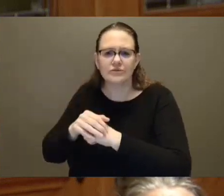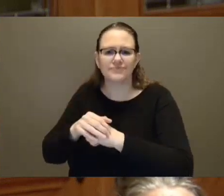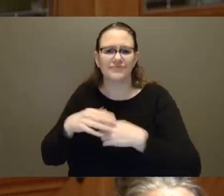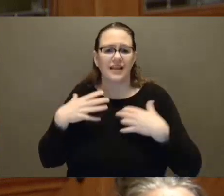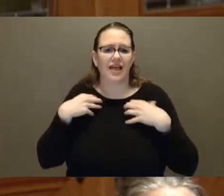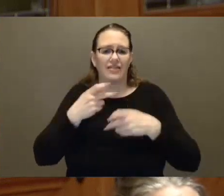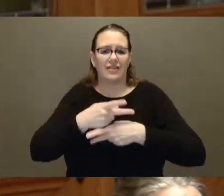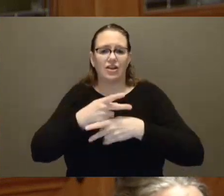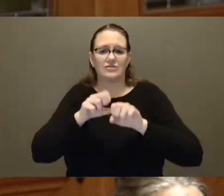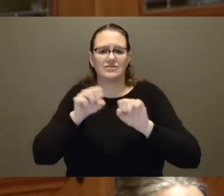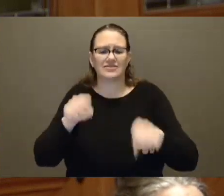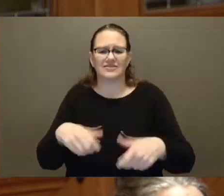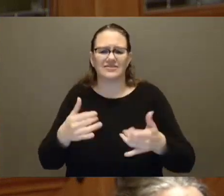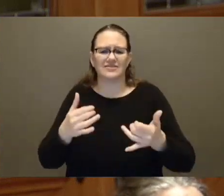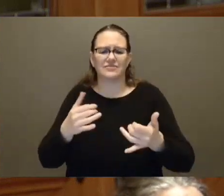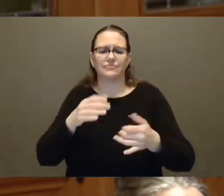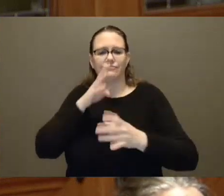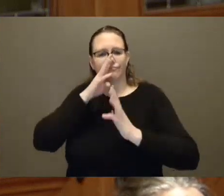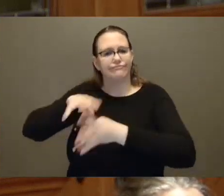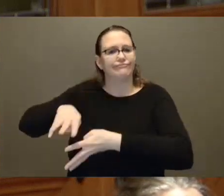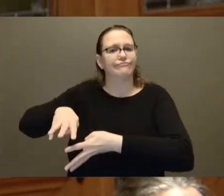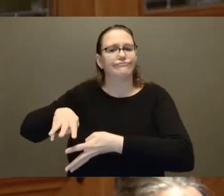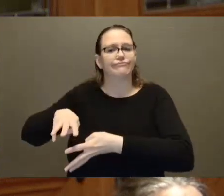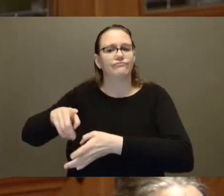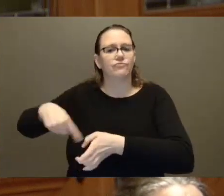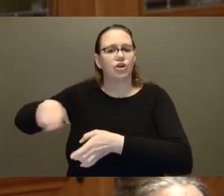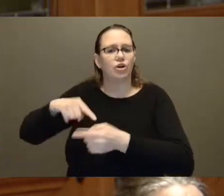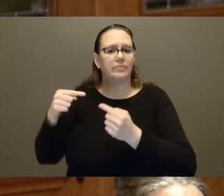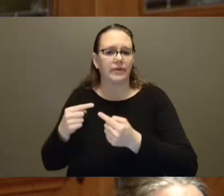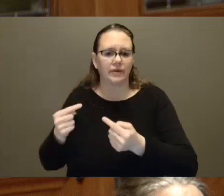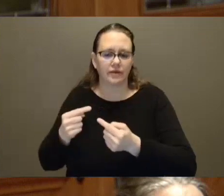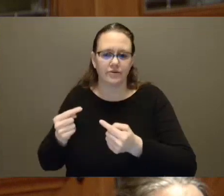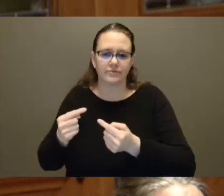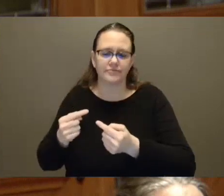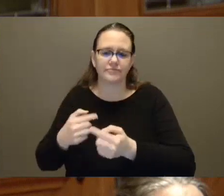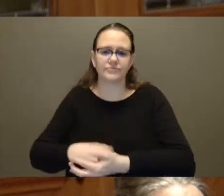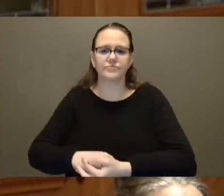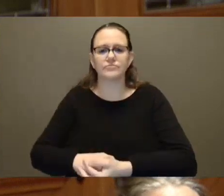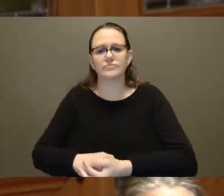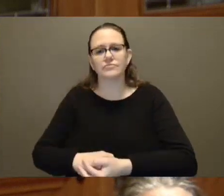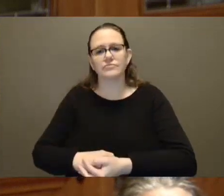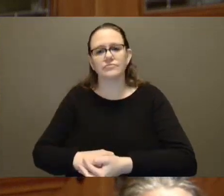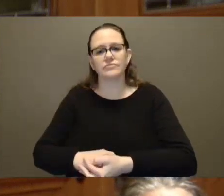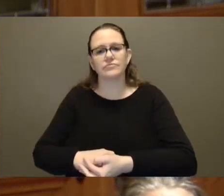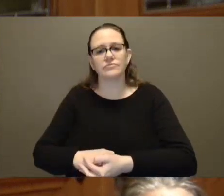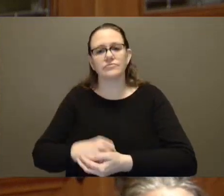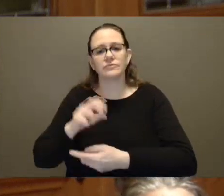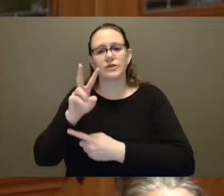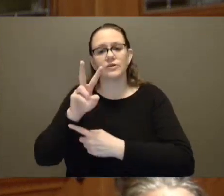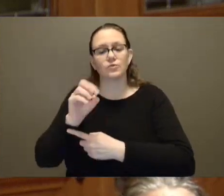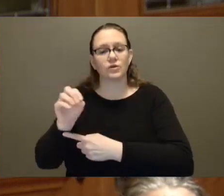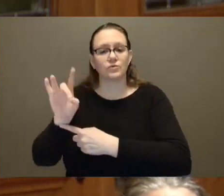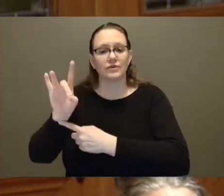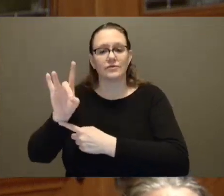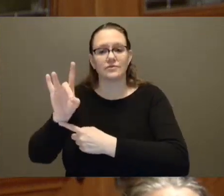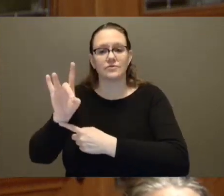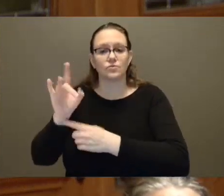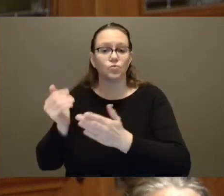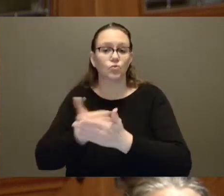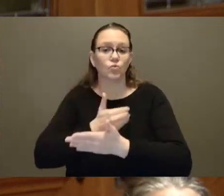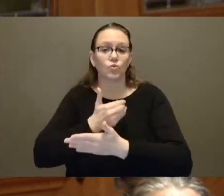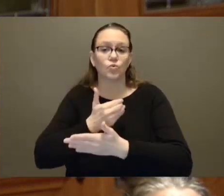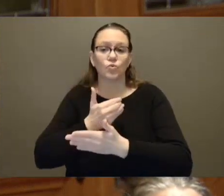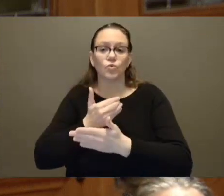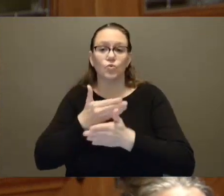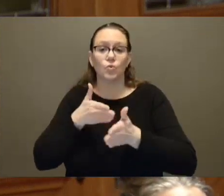The Provincial Women's Health Strategy was released in 2008, and the Provincial Health Officers' Report on Women's Health and Wellbeing in